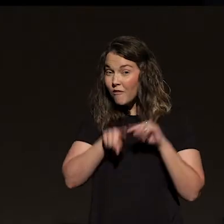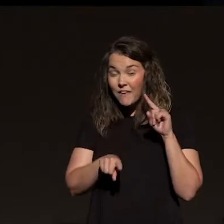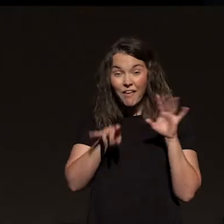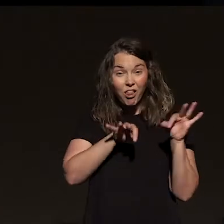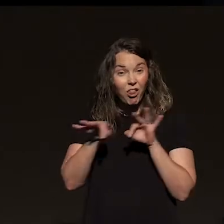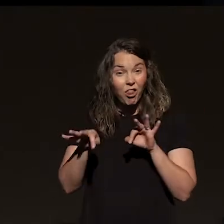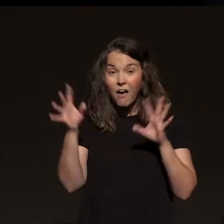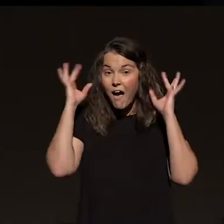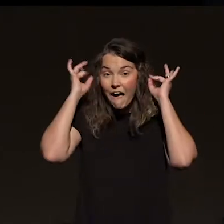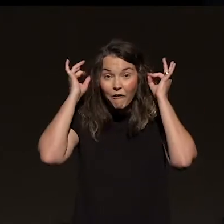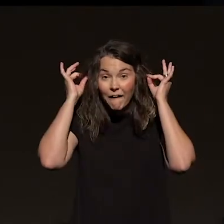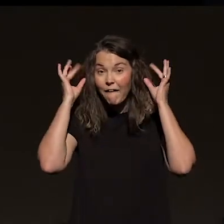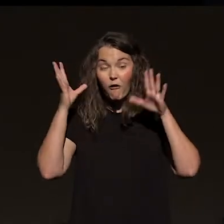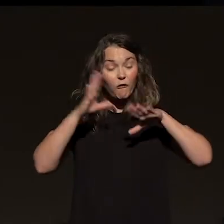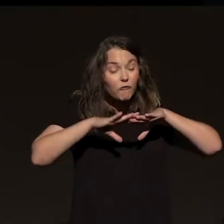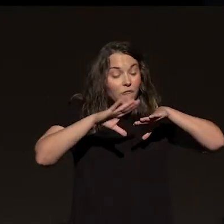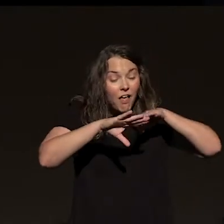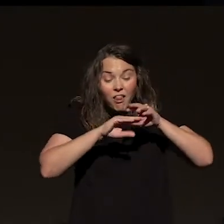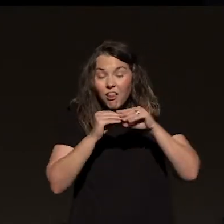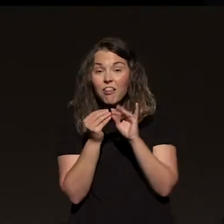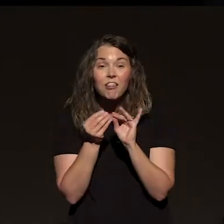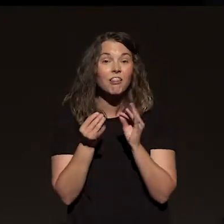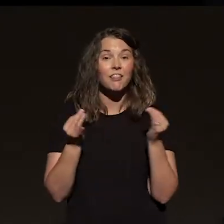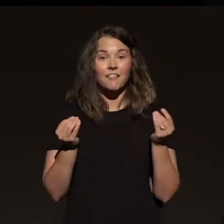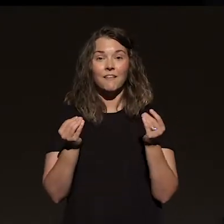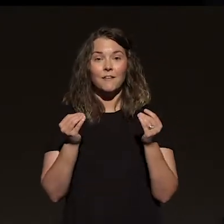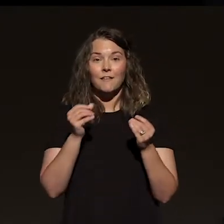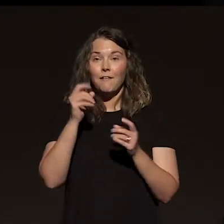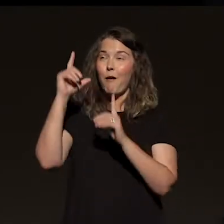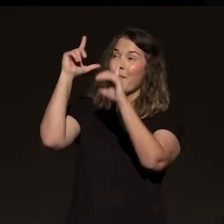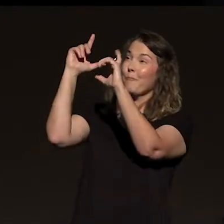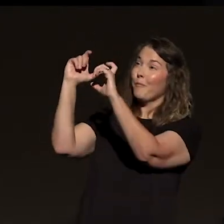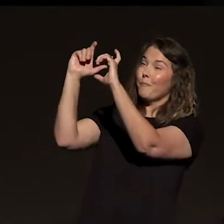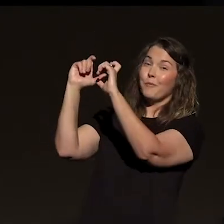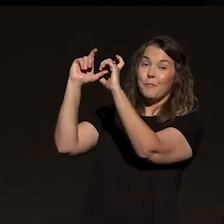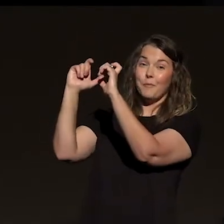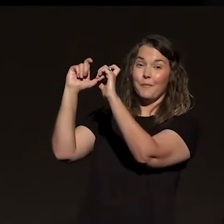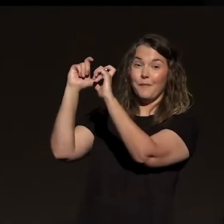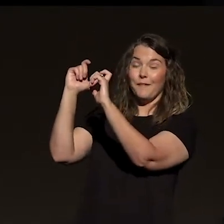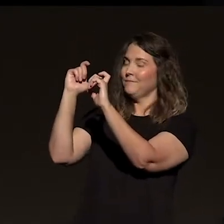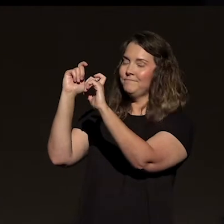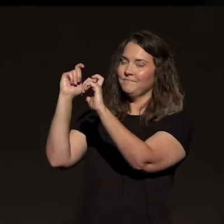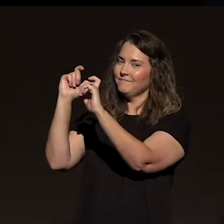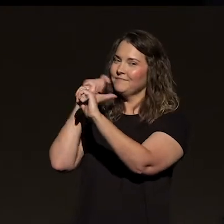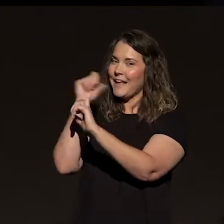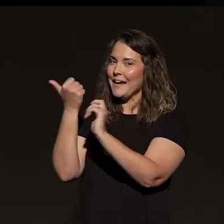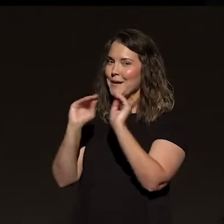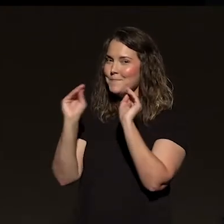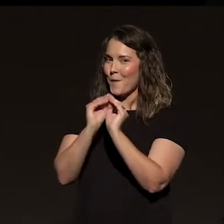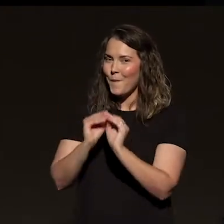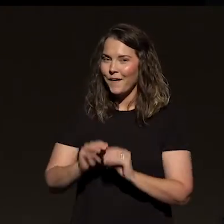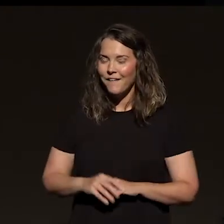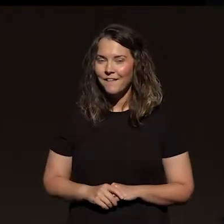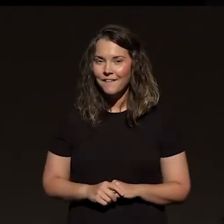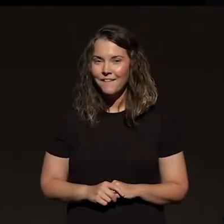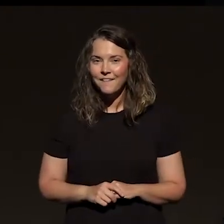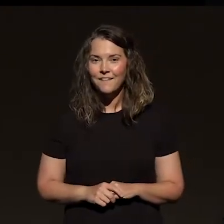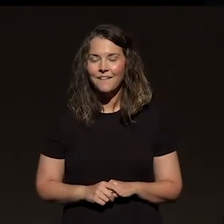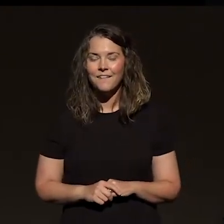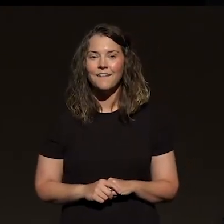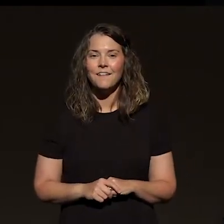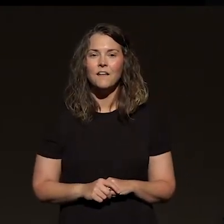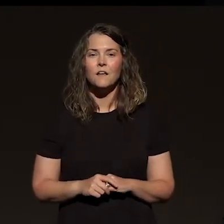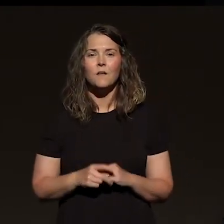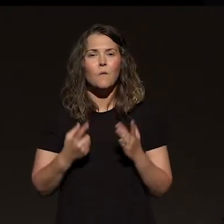hair did. Your nail's done. Y'all not posting all them selfies anymore, are you? No, not without a hat on. Right?